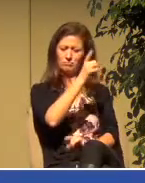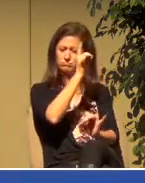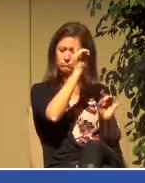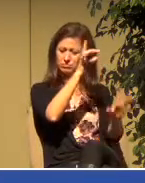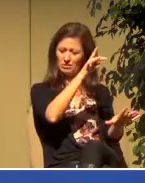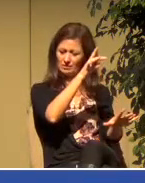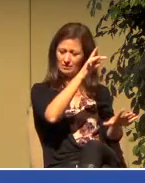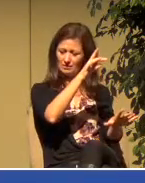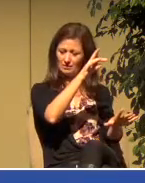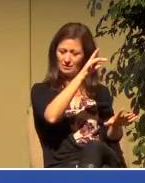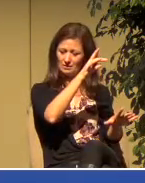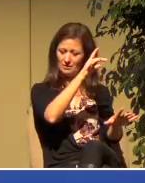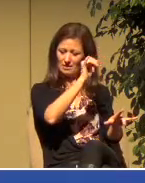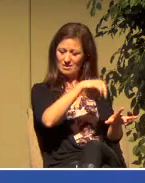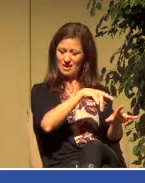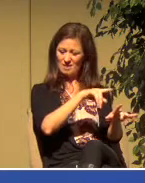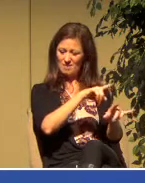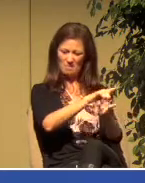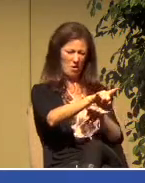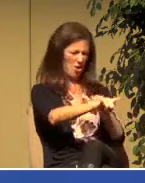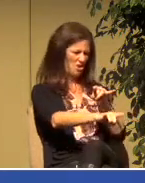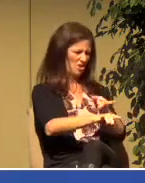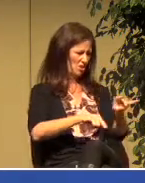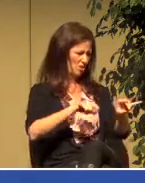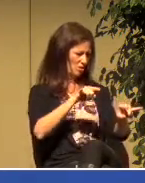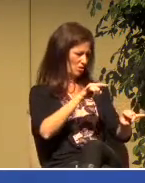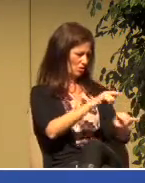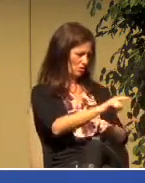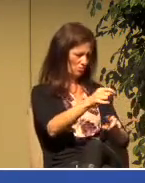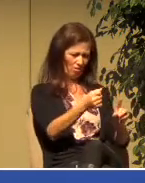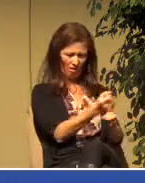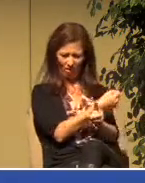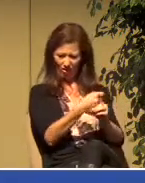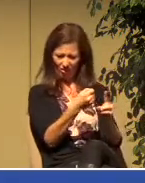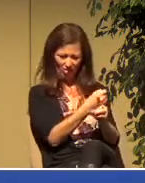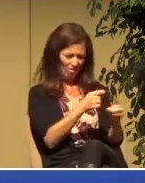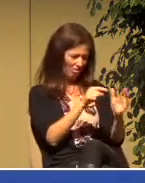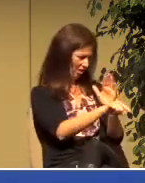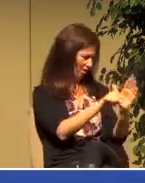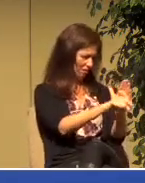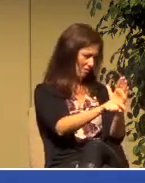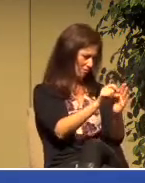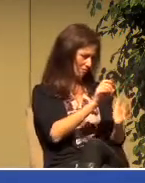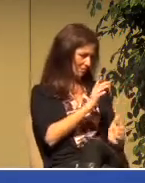if you can take a persecutor if you can take someone who